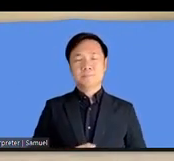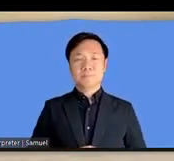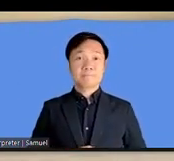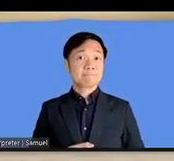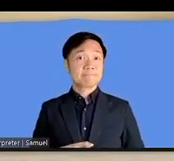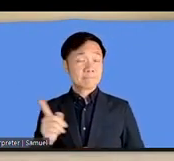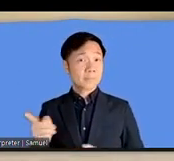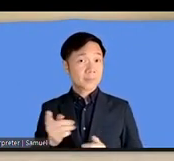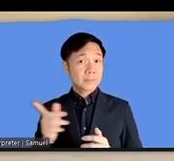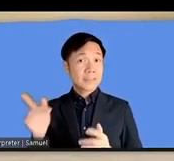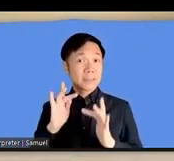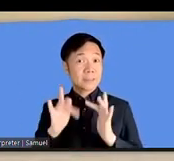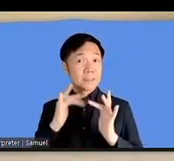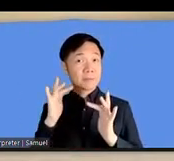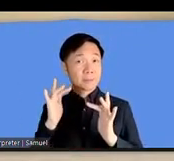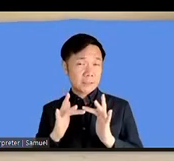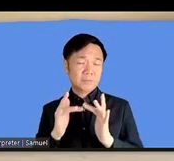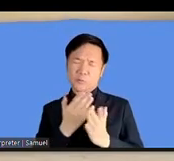internet for all people